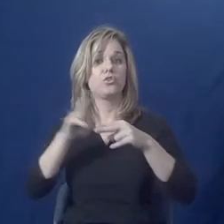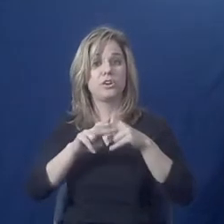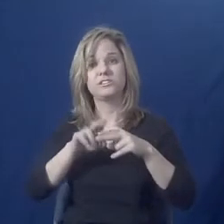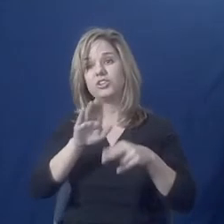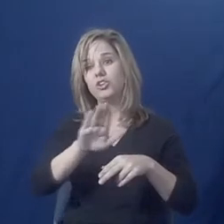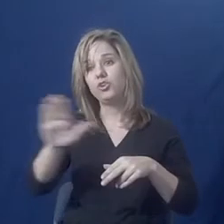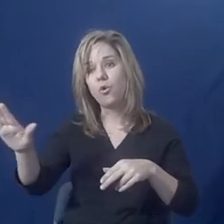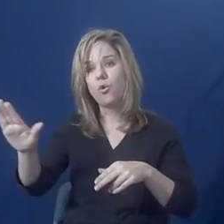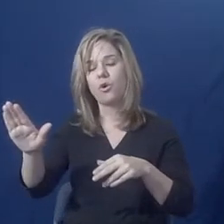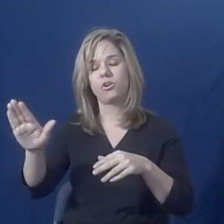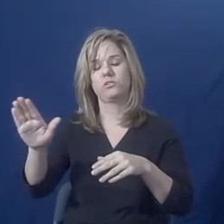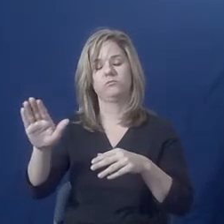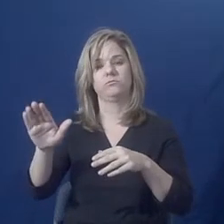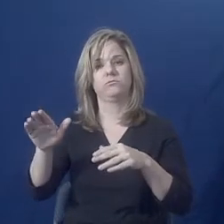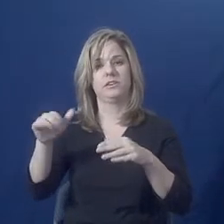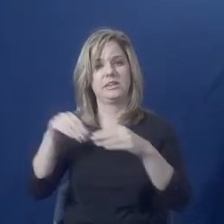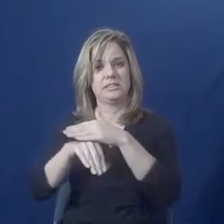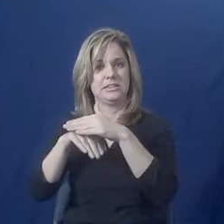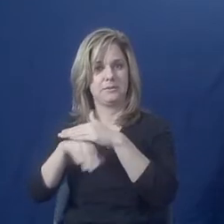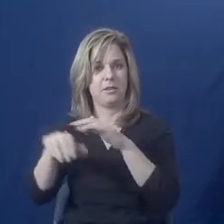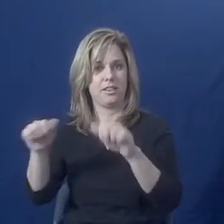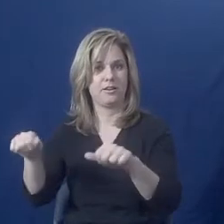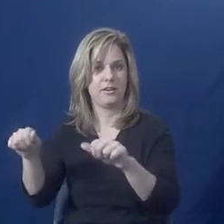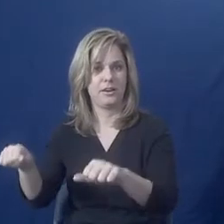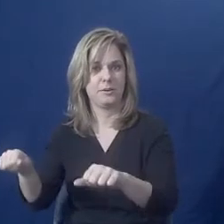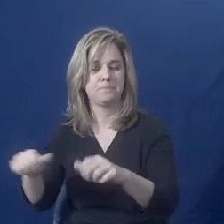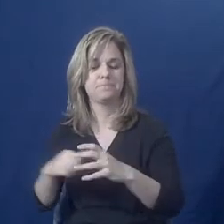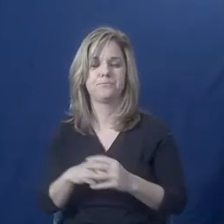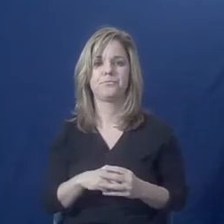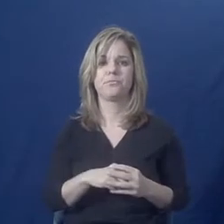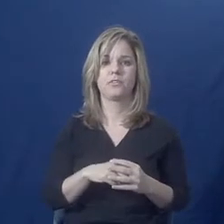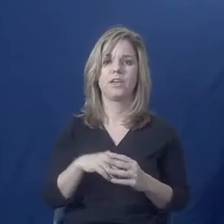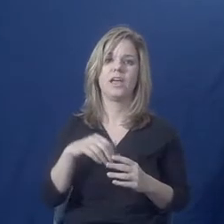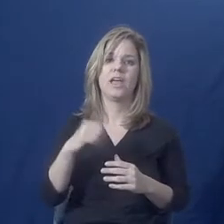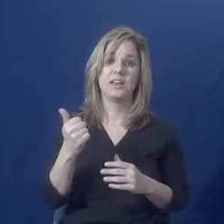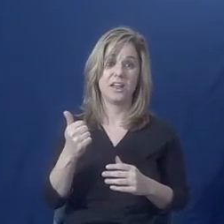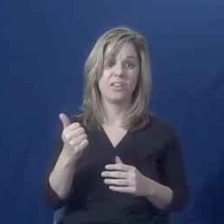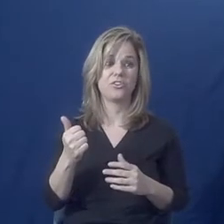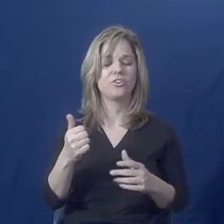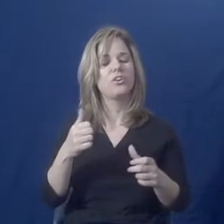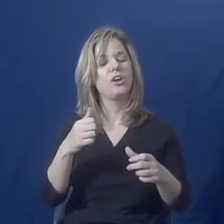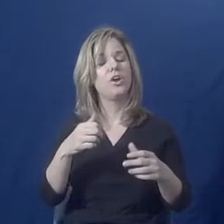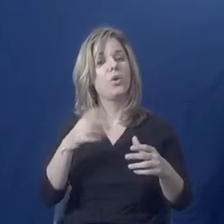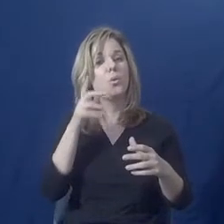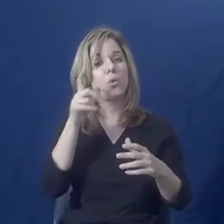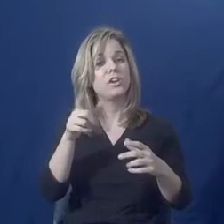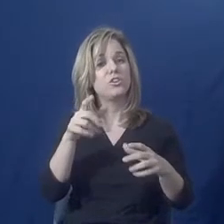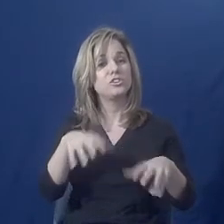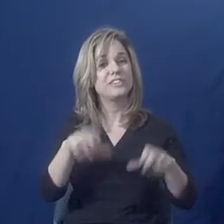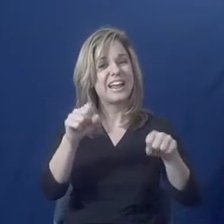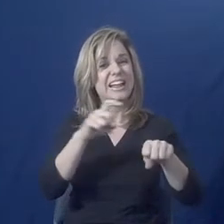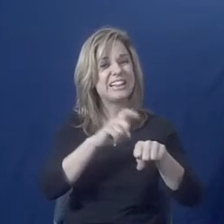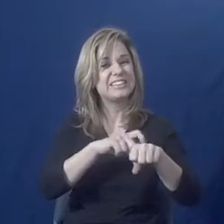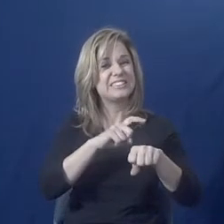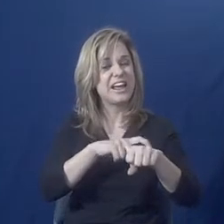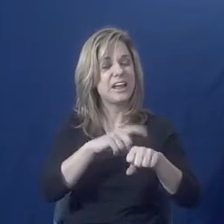understanding and taking time to understand complicated choices is even the timing. Sarah broke a lot of